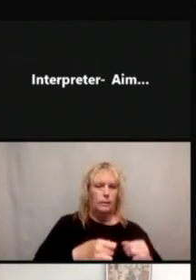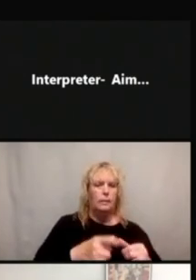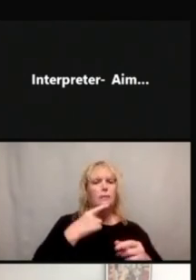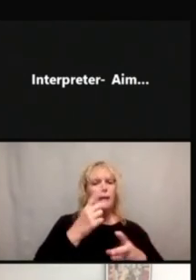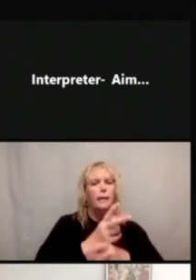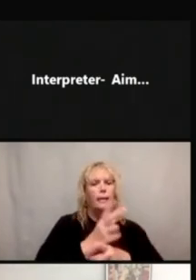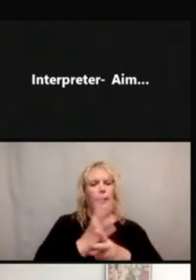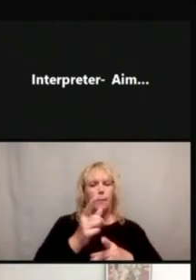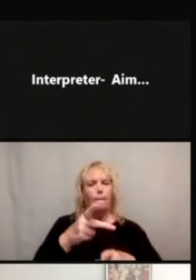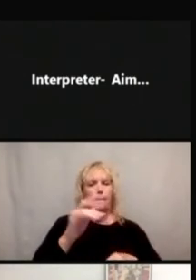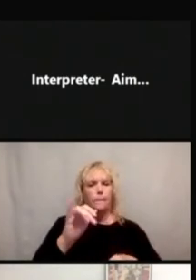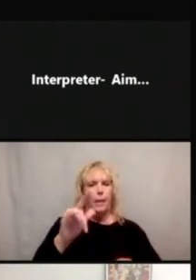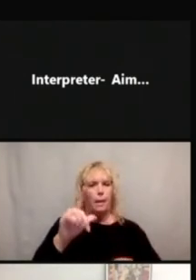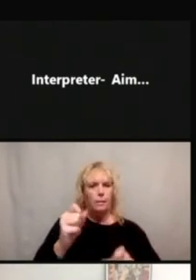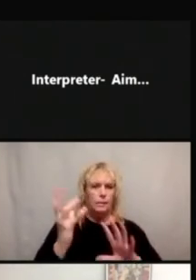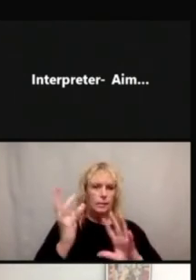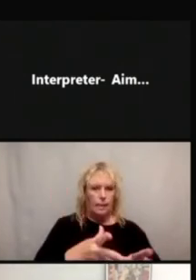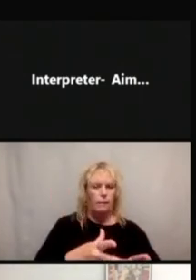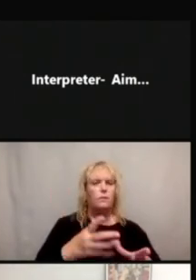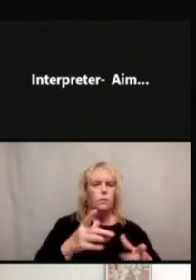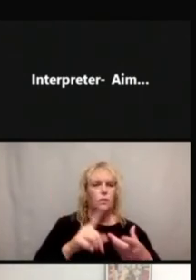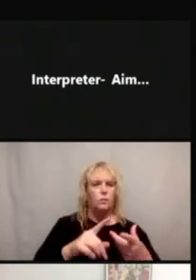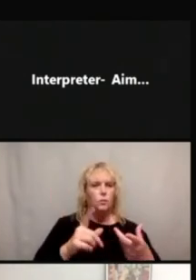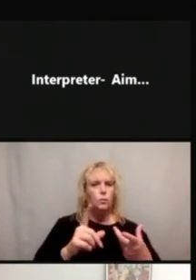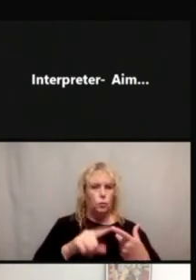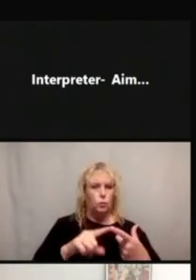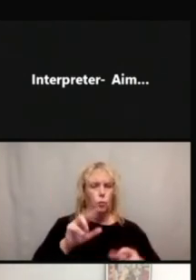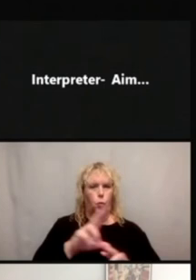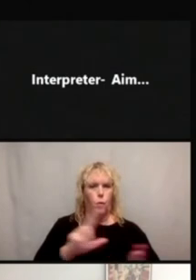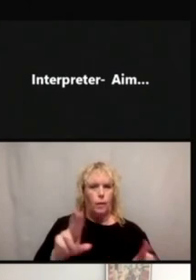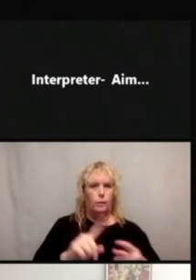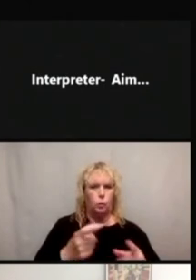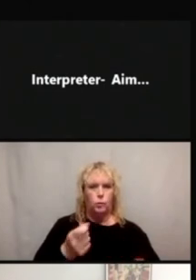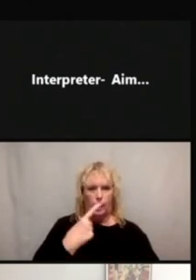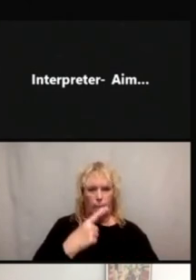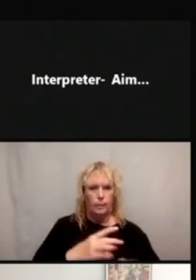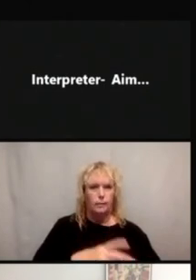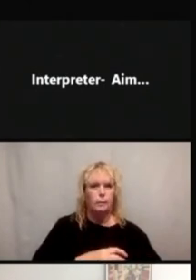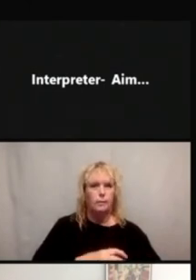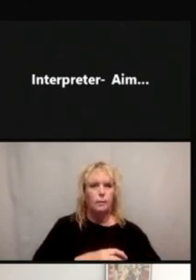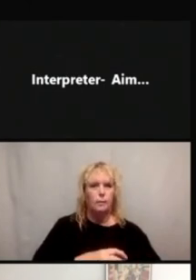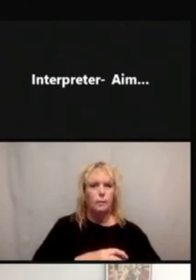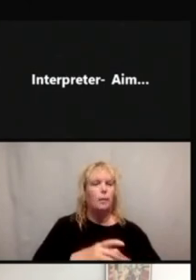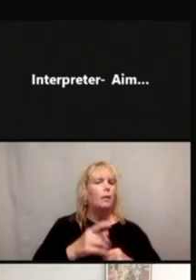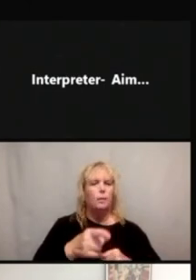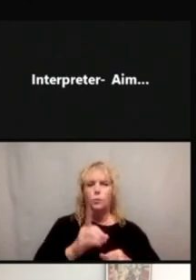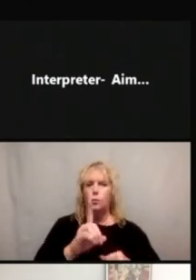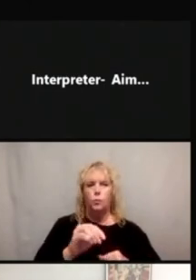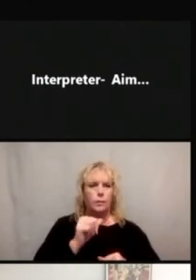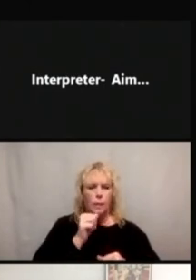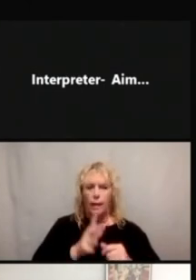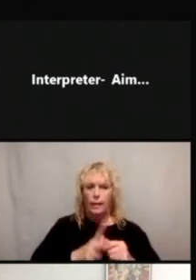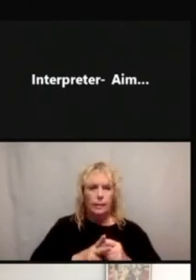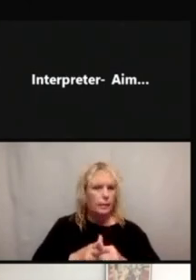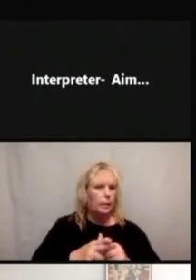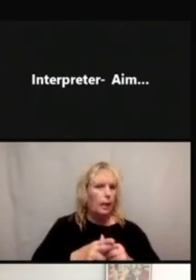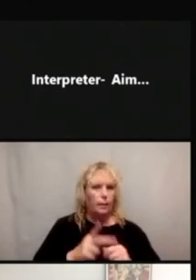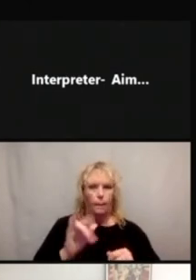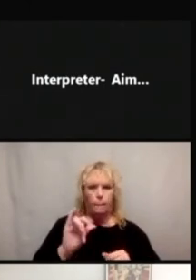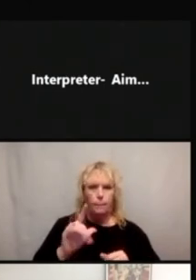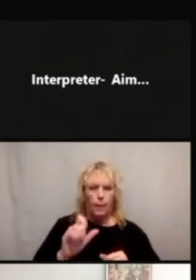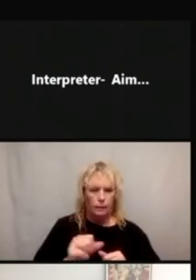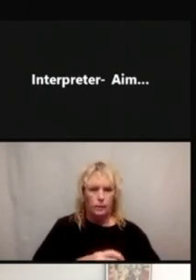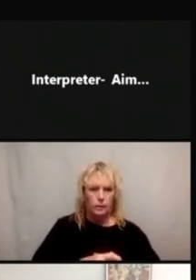take it. The second one is do not cut pills from packaging. And the third one is do not cut